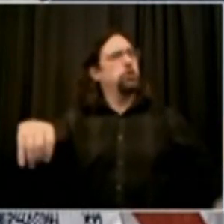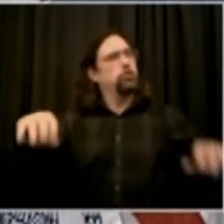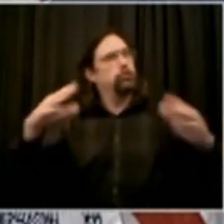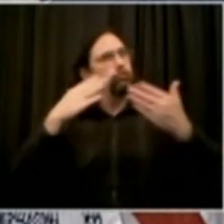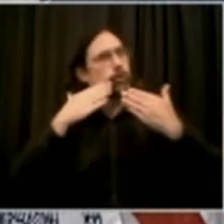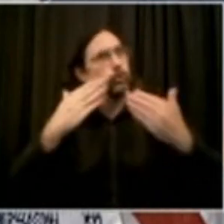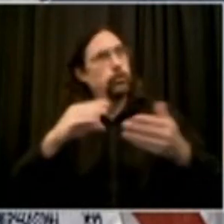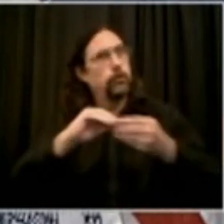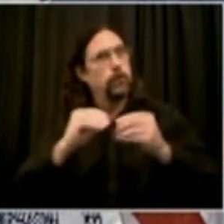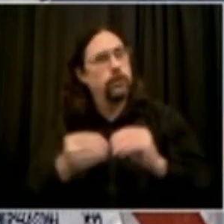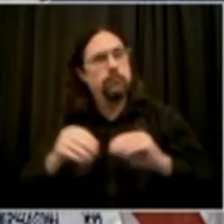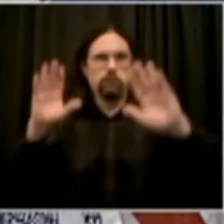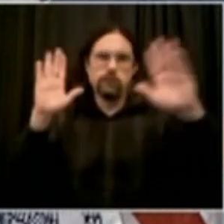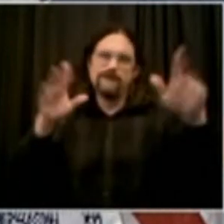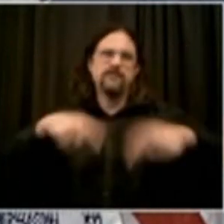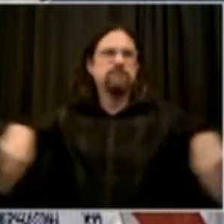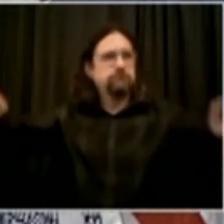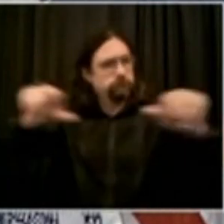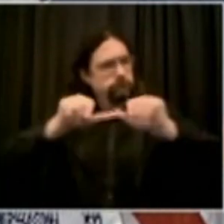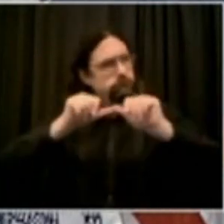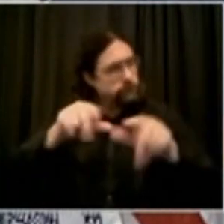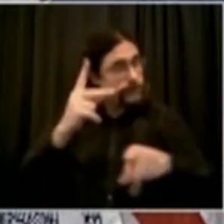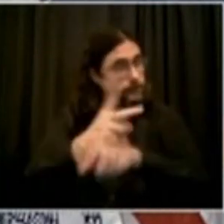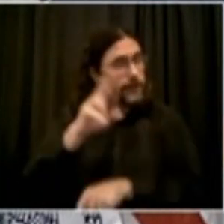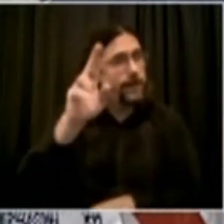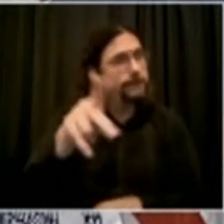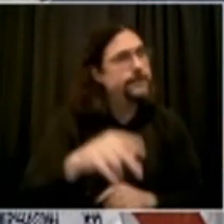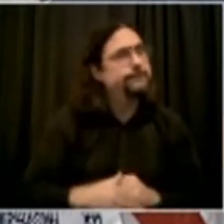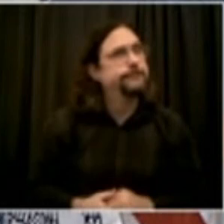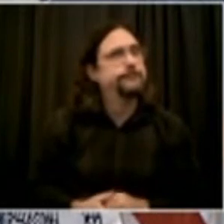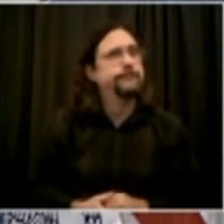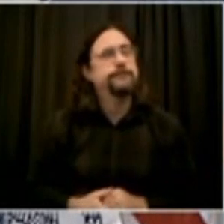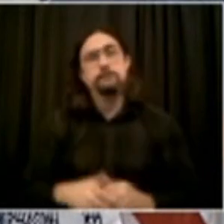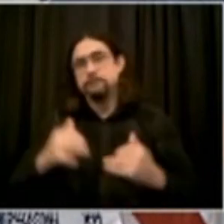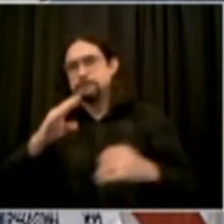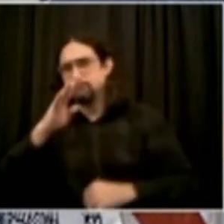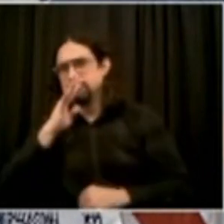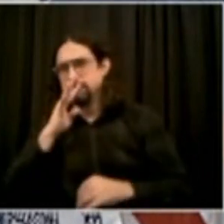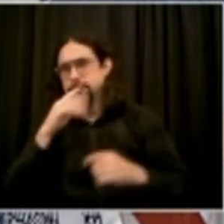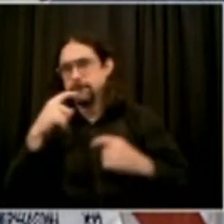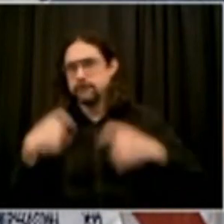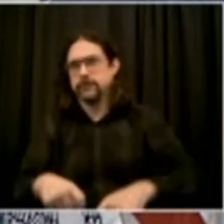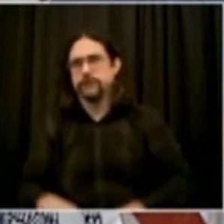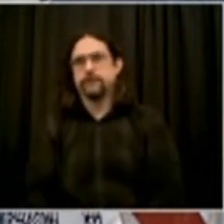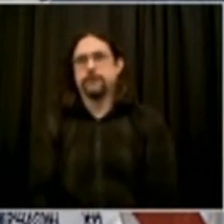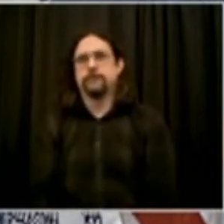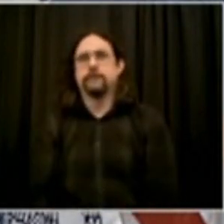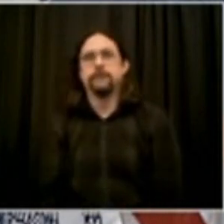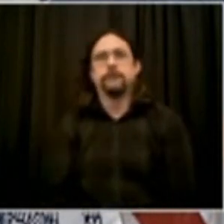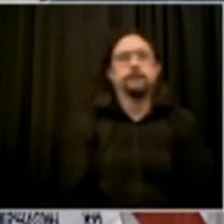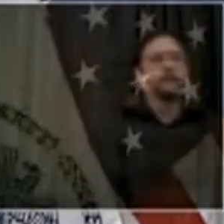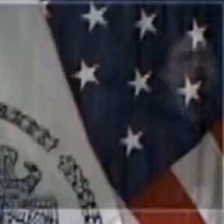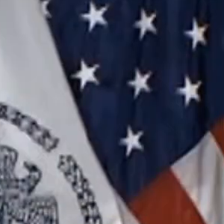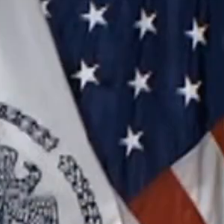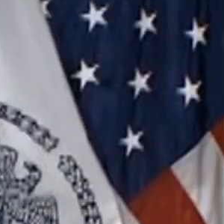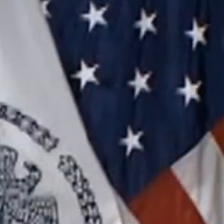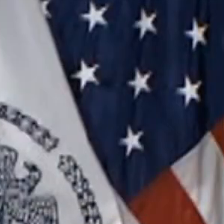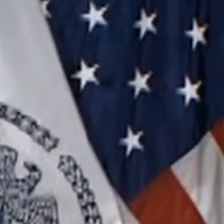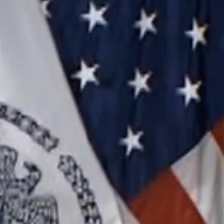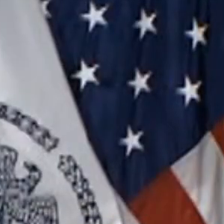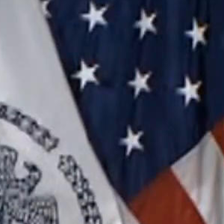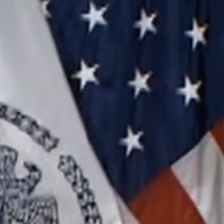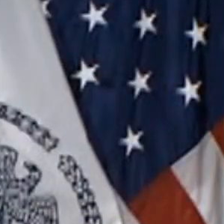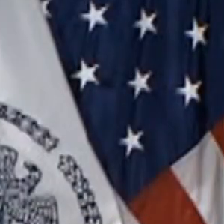ciudad todavía se está recuperando del daño causado por la tormenta tropical I-6.